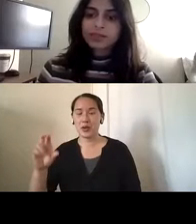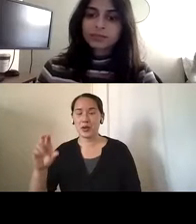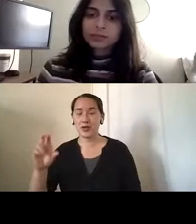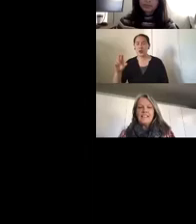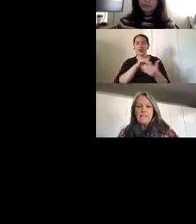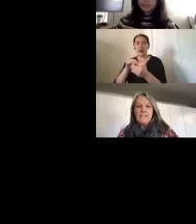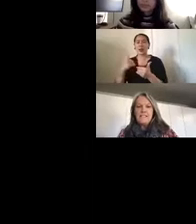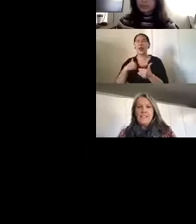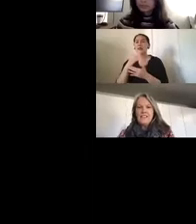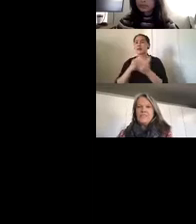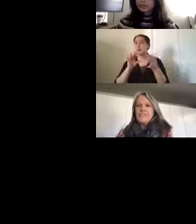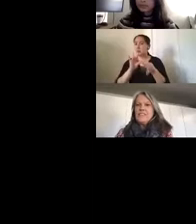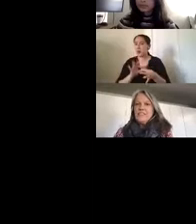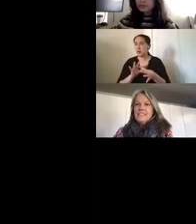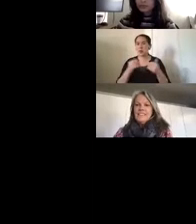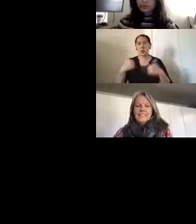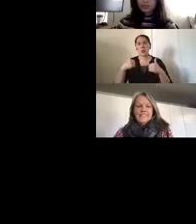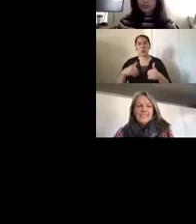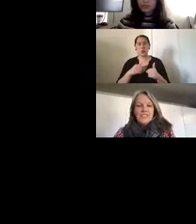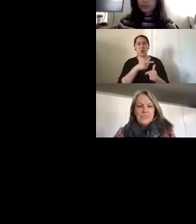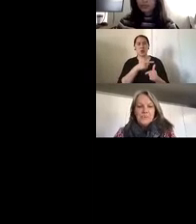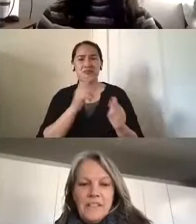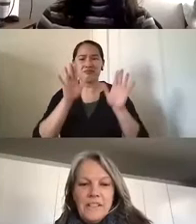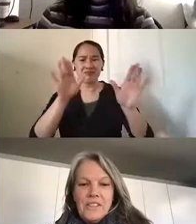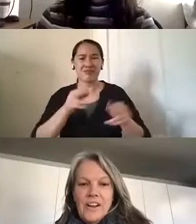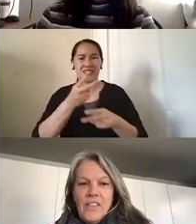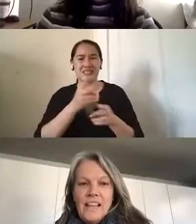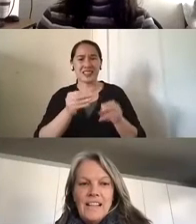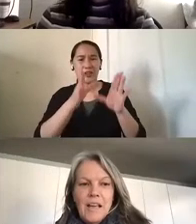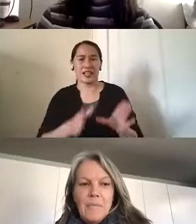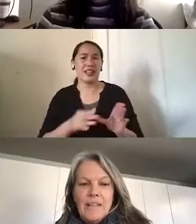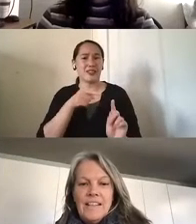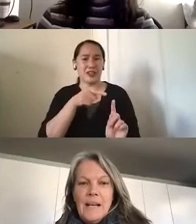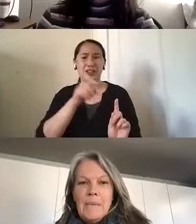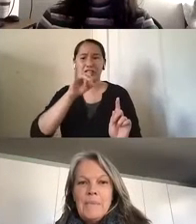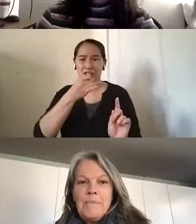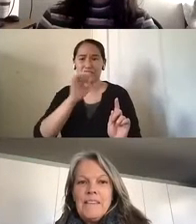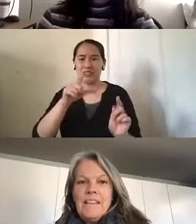couple comments about what an amazing caregiver Jill was during all that time.